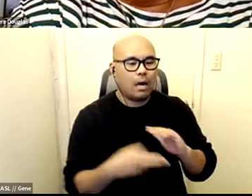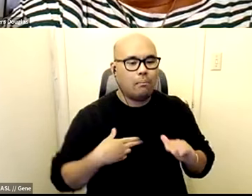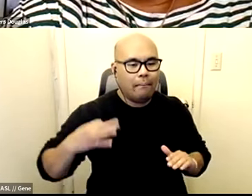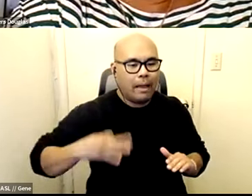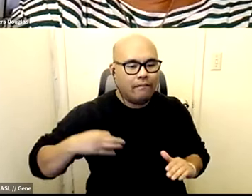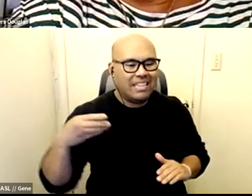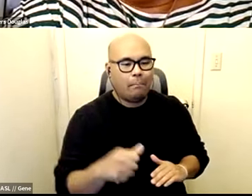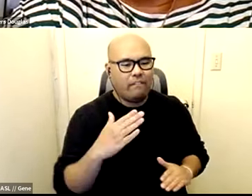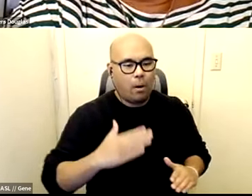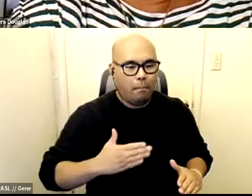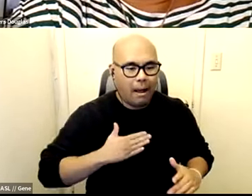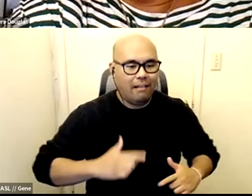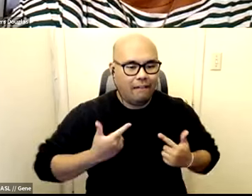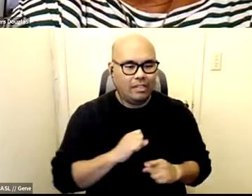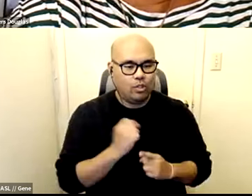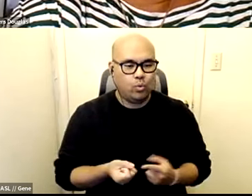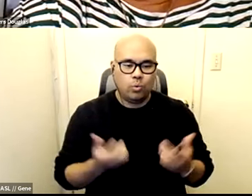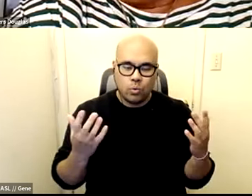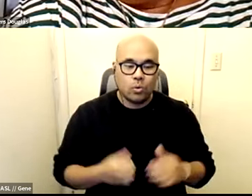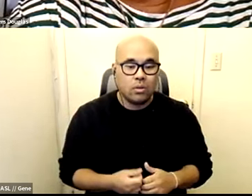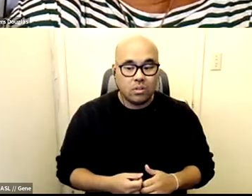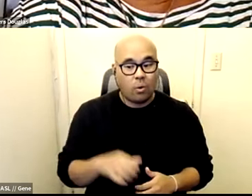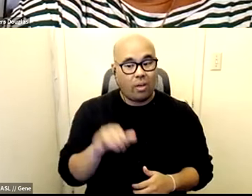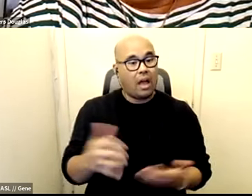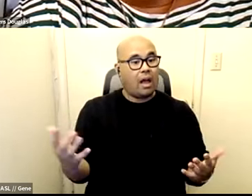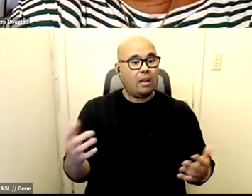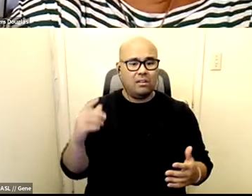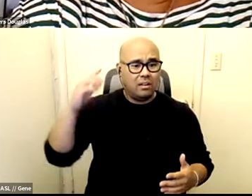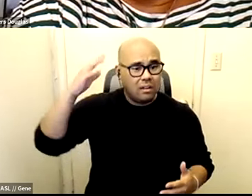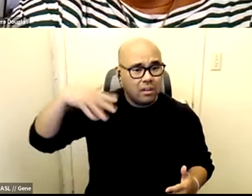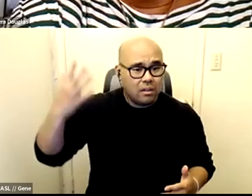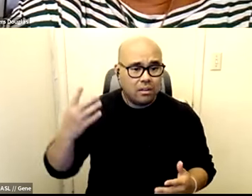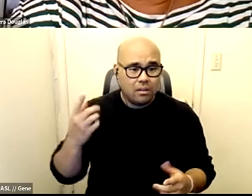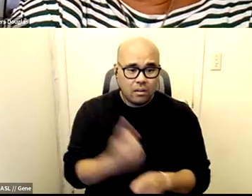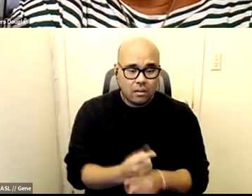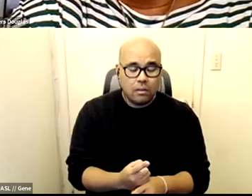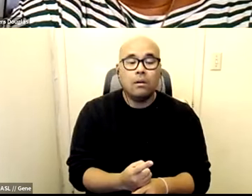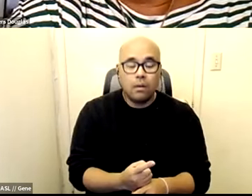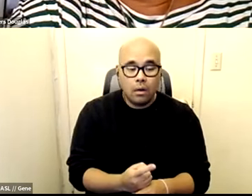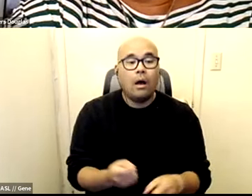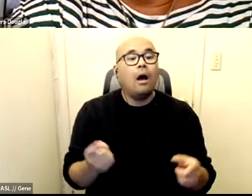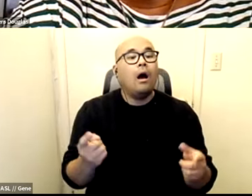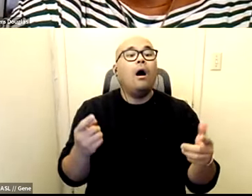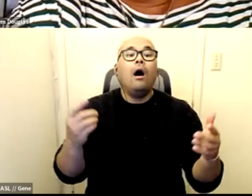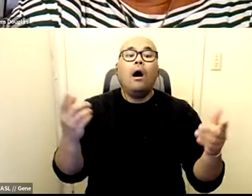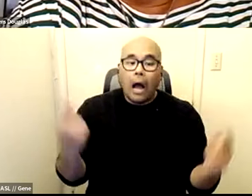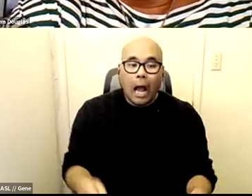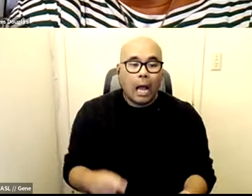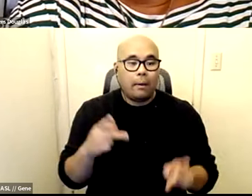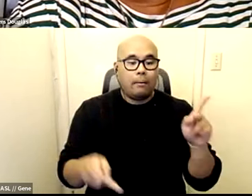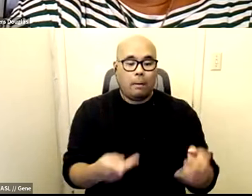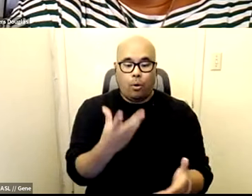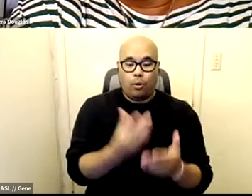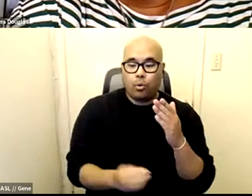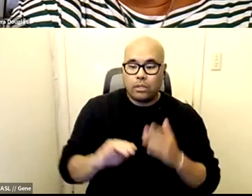paid for my living quarter so right bananas right but then when people lose the jobs that they